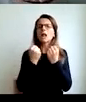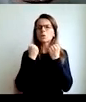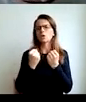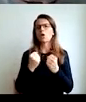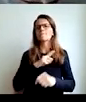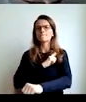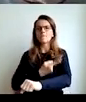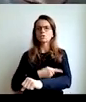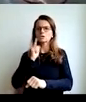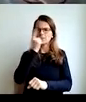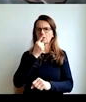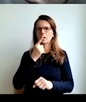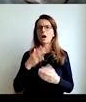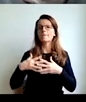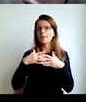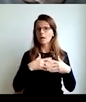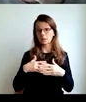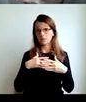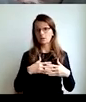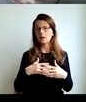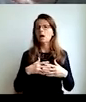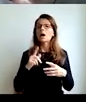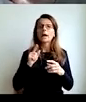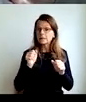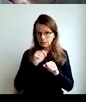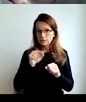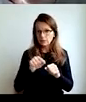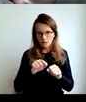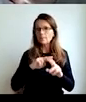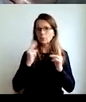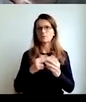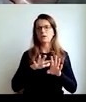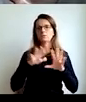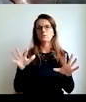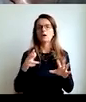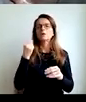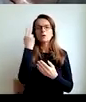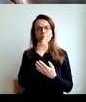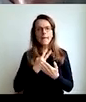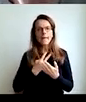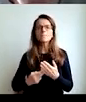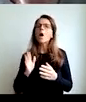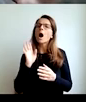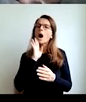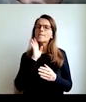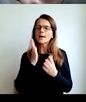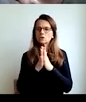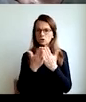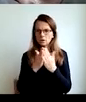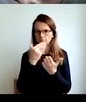mysticism that is strong in the US and strong globally now. When you talk